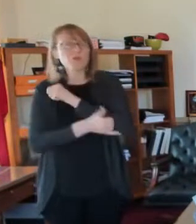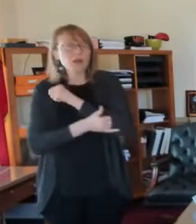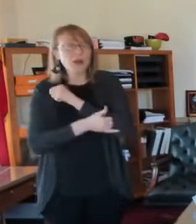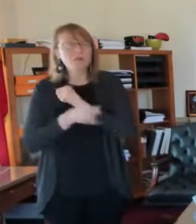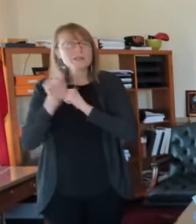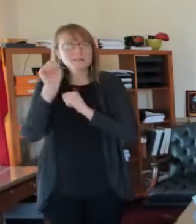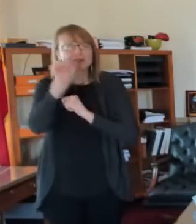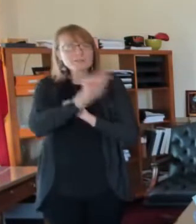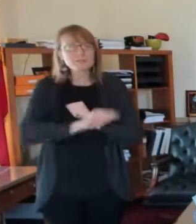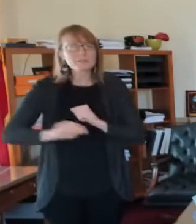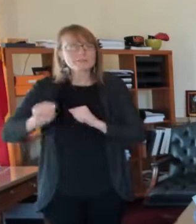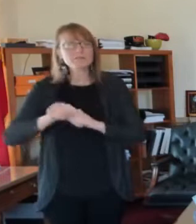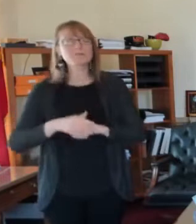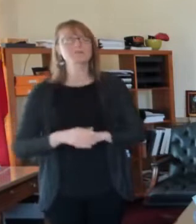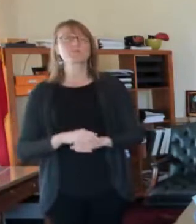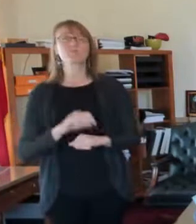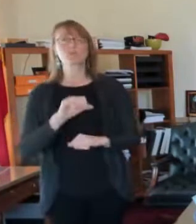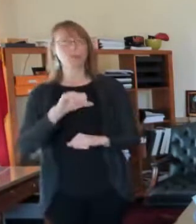Um,